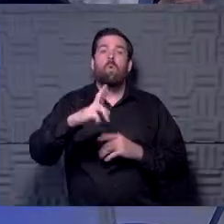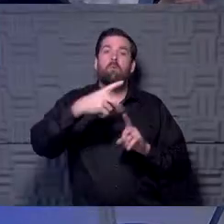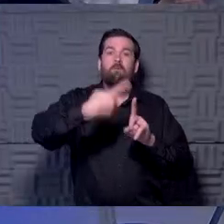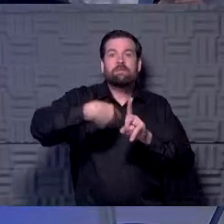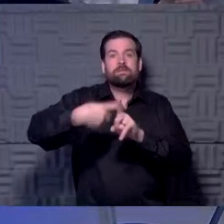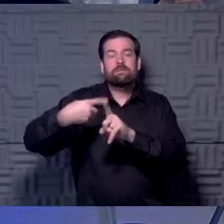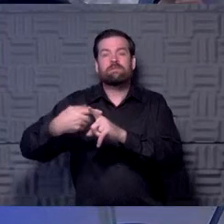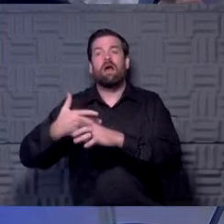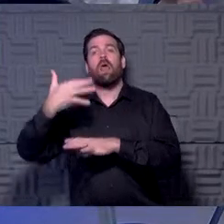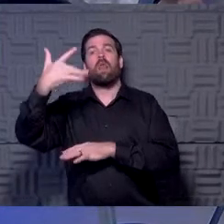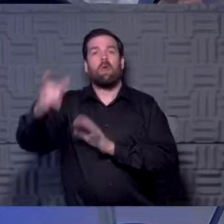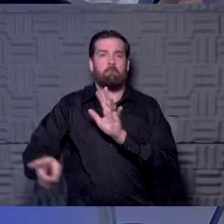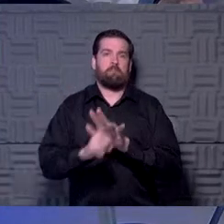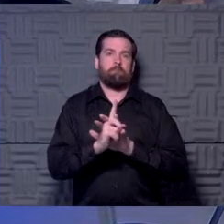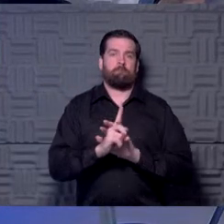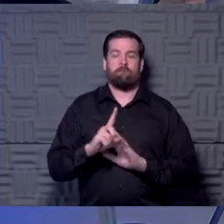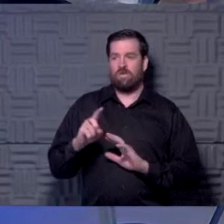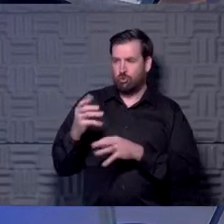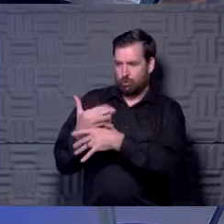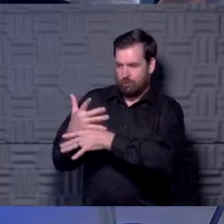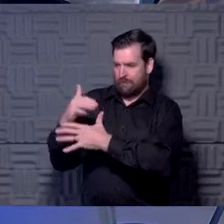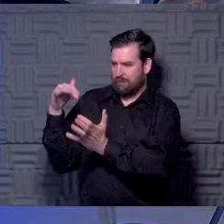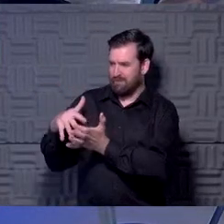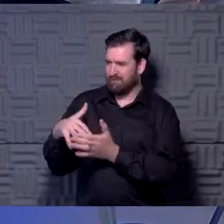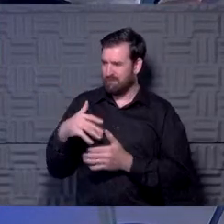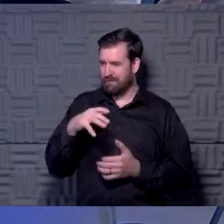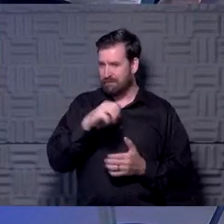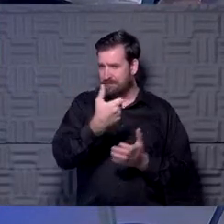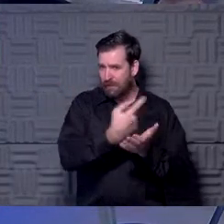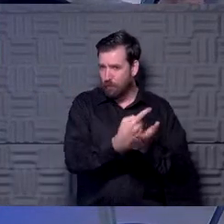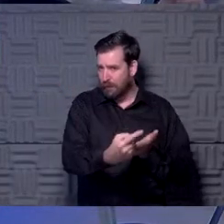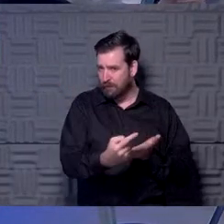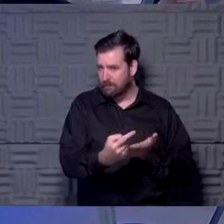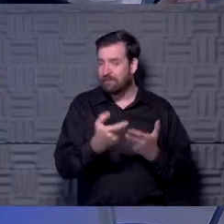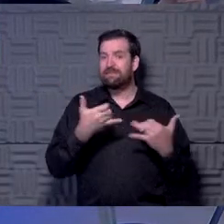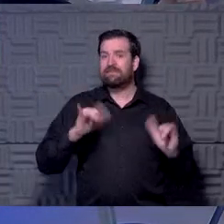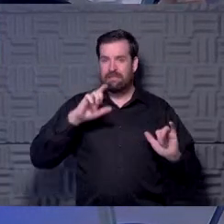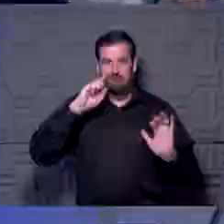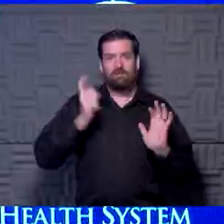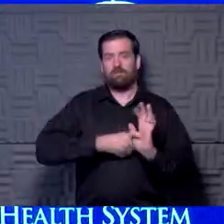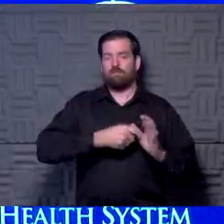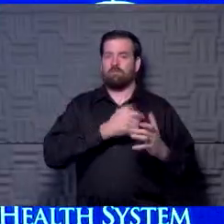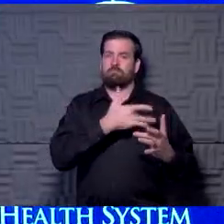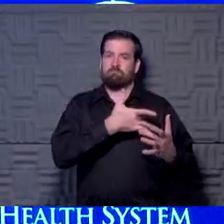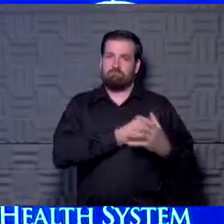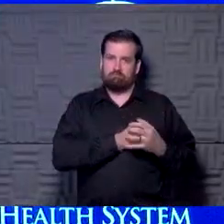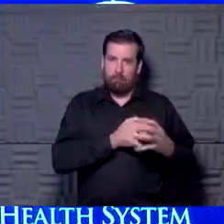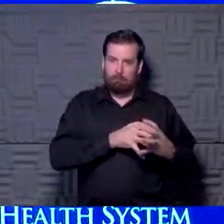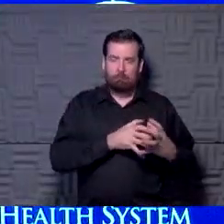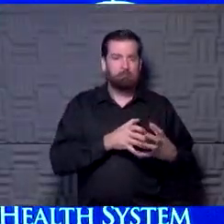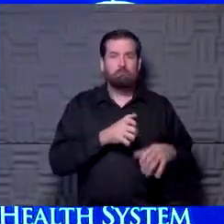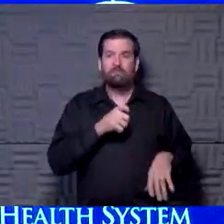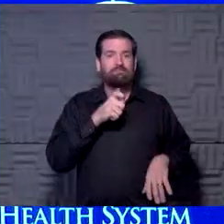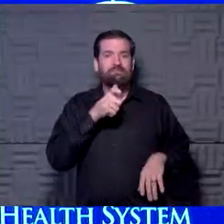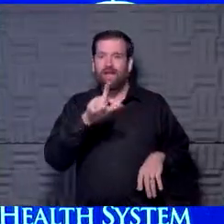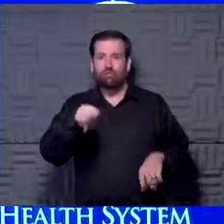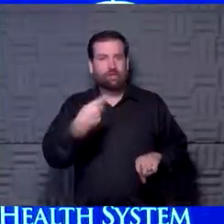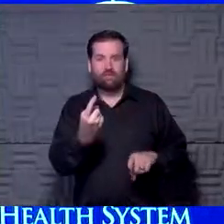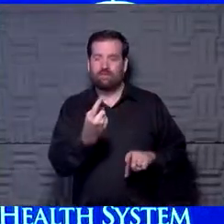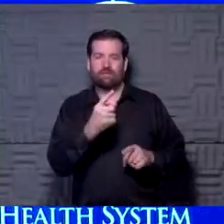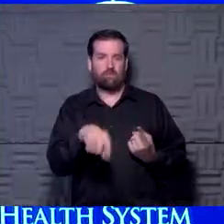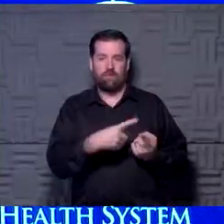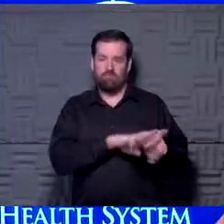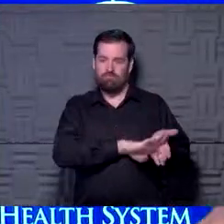the German study that looked at myocarditis was testing about 10 weeks after and still finding inflammation. So it's not what you have right when you're discharged